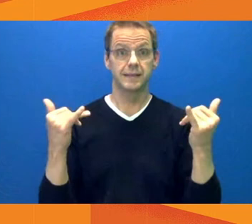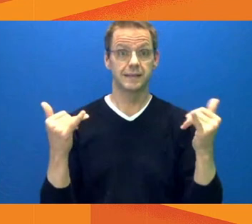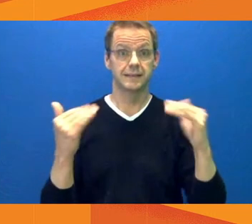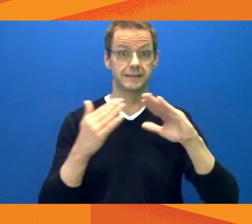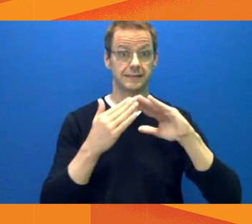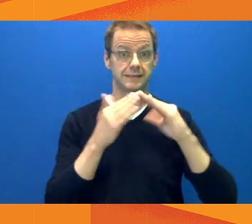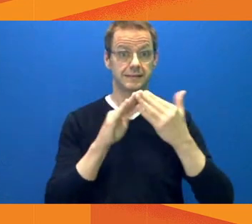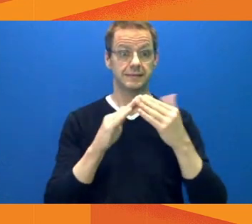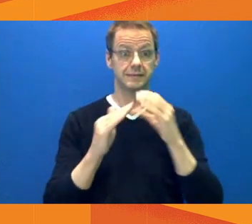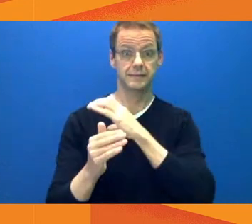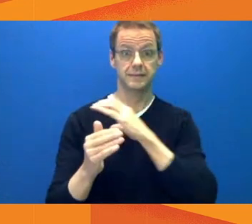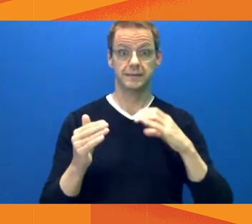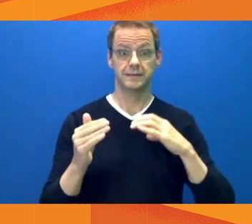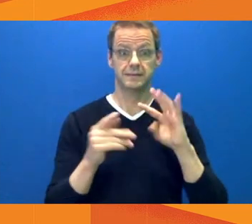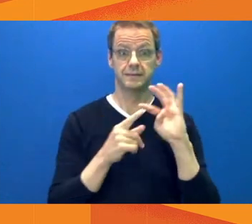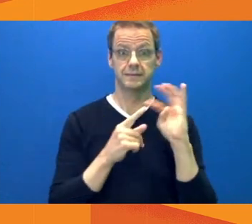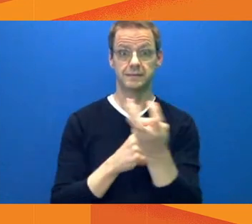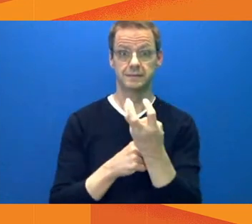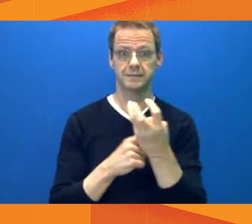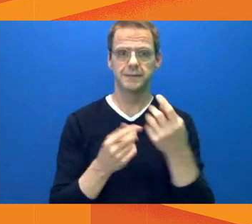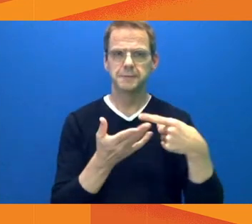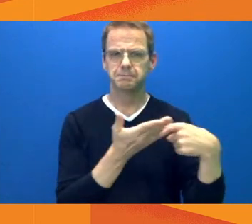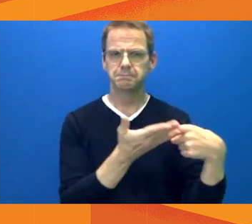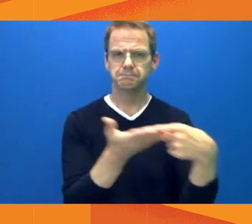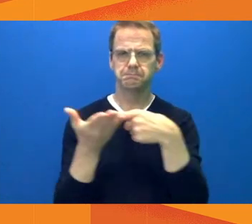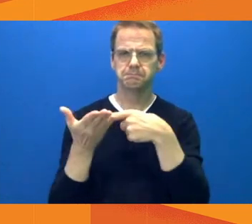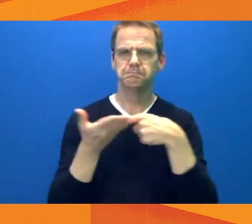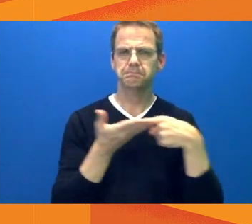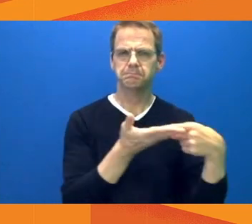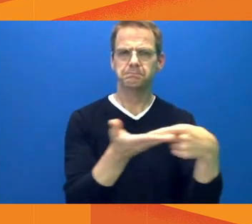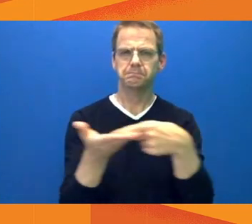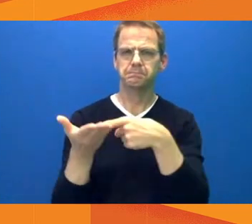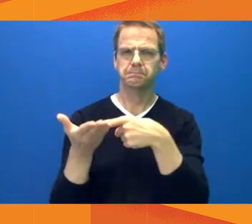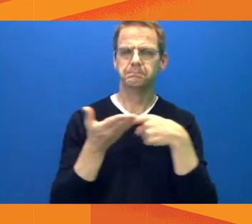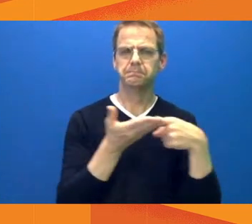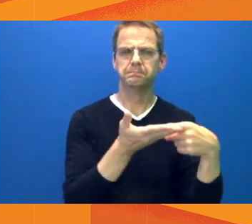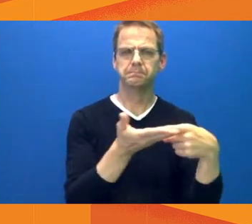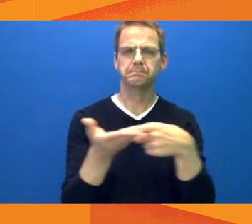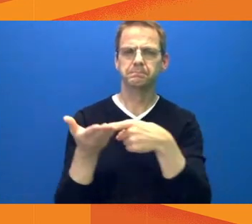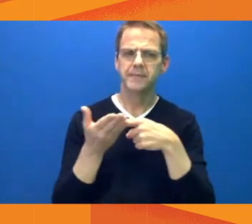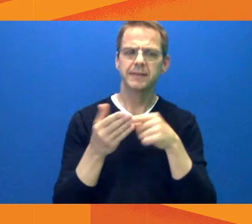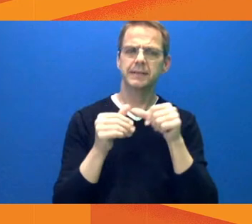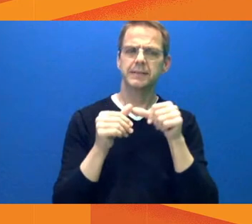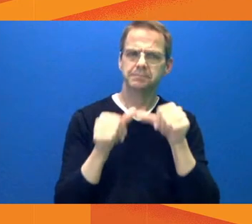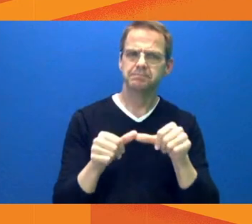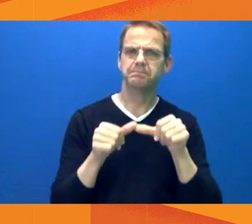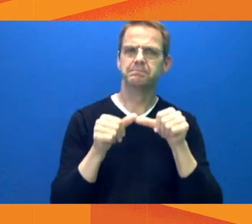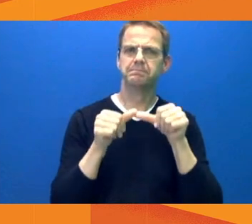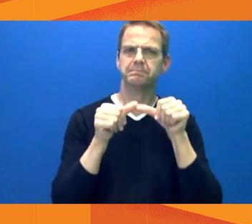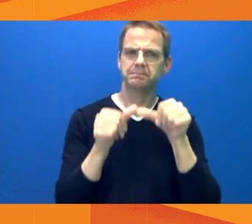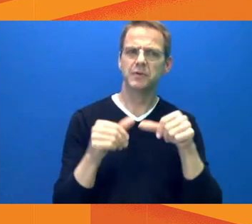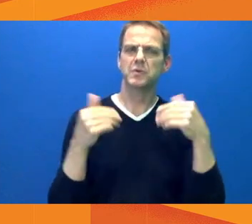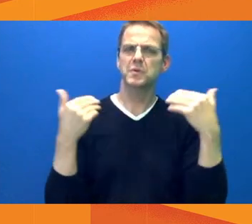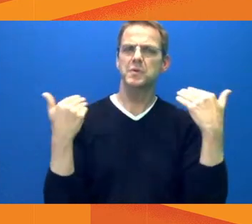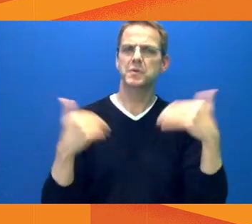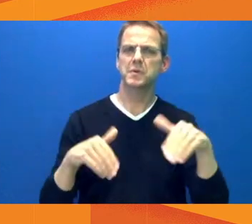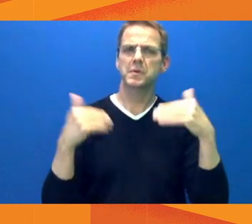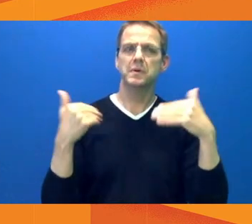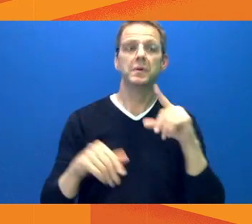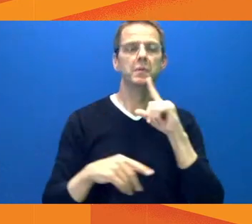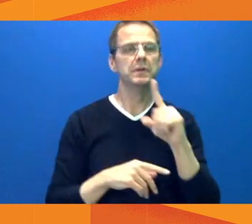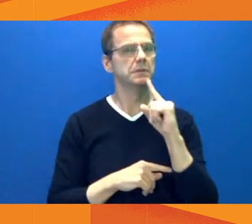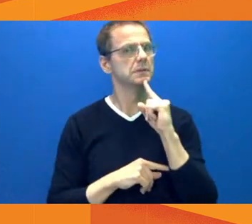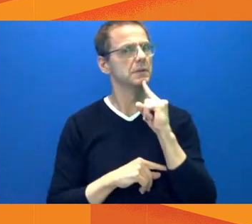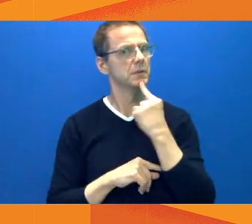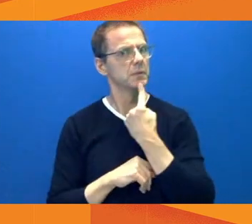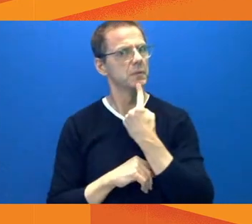ongoing response to COVID-19. The situation remains dire. COVID cases and numbers and